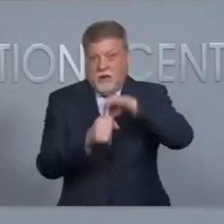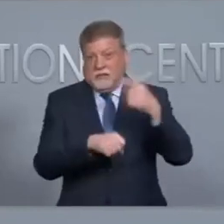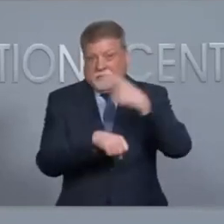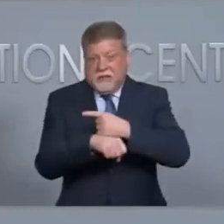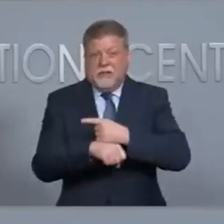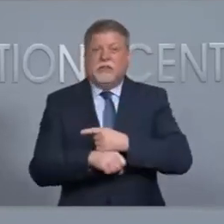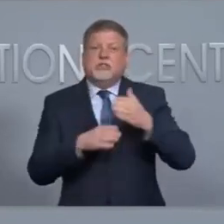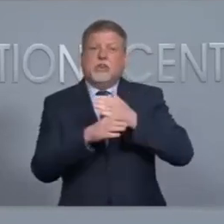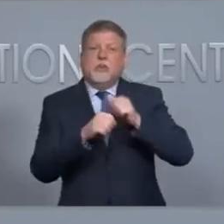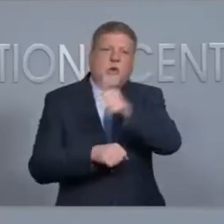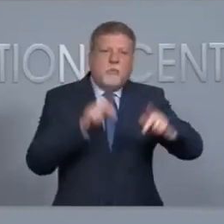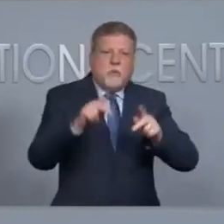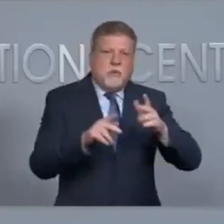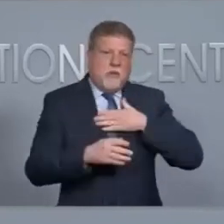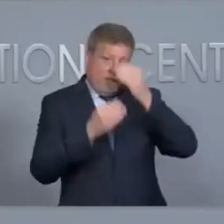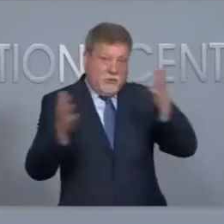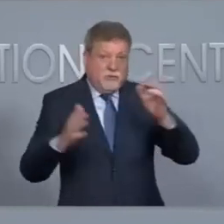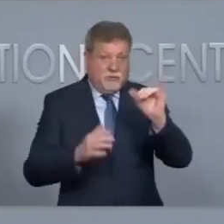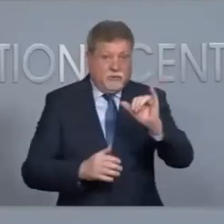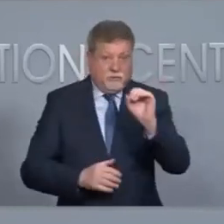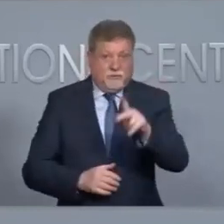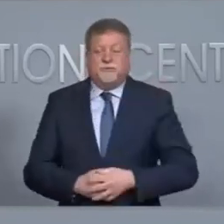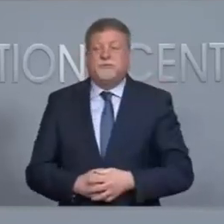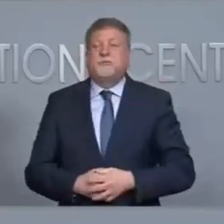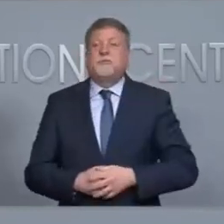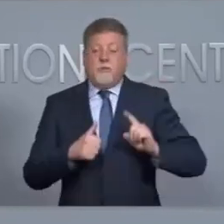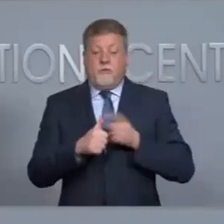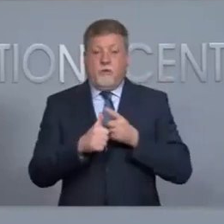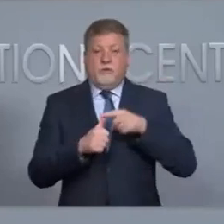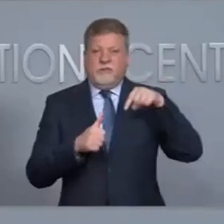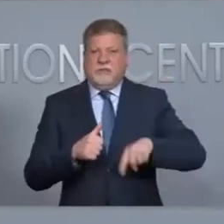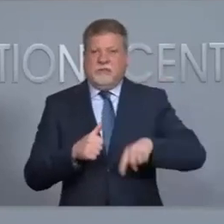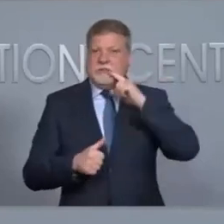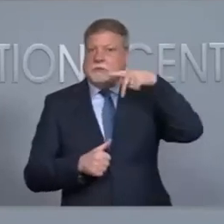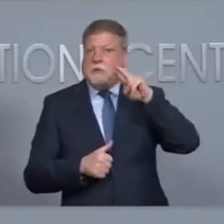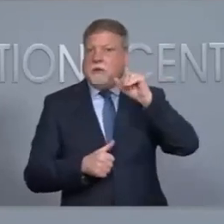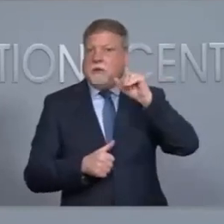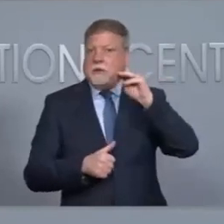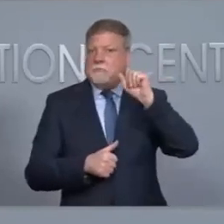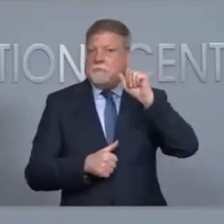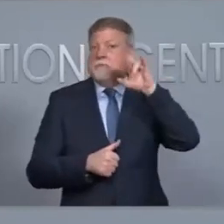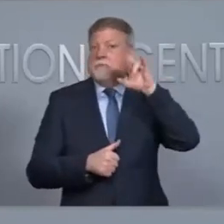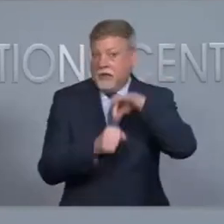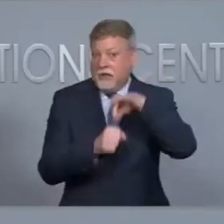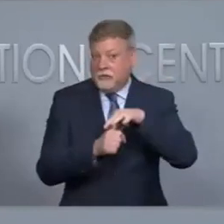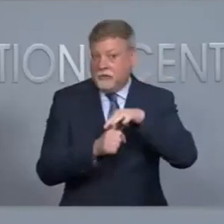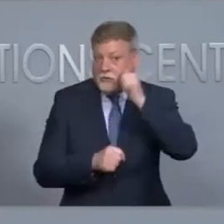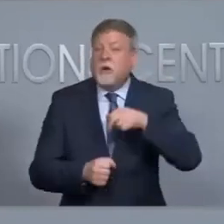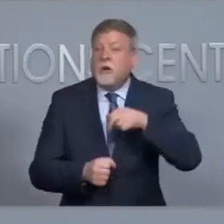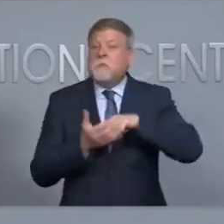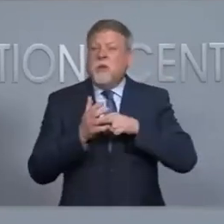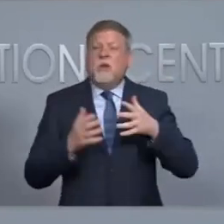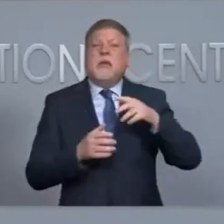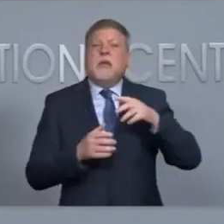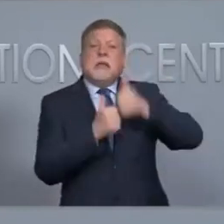with your audiences. First, remember this is a primary election. Primaries are elections used to determine